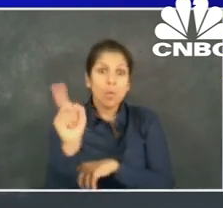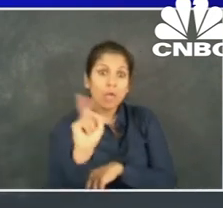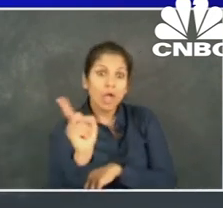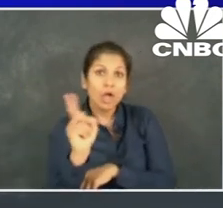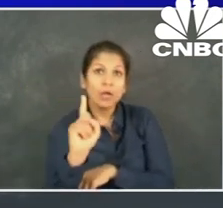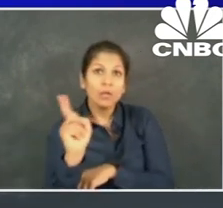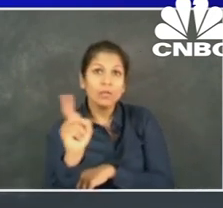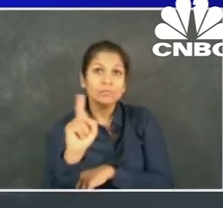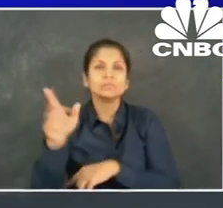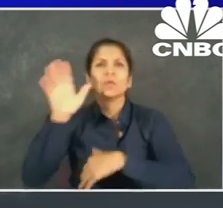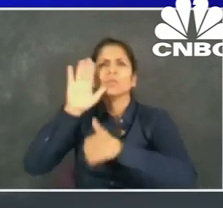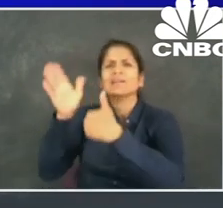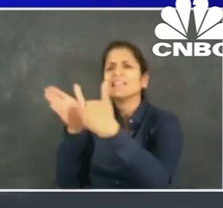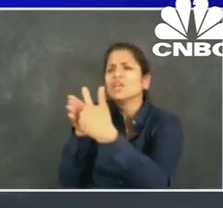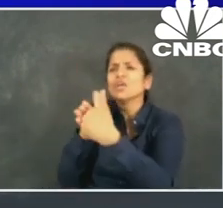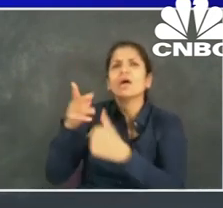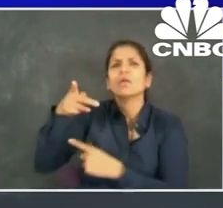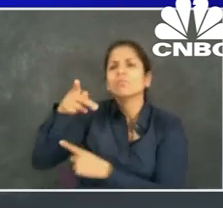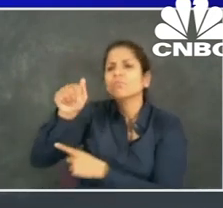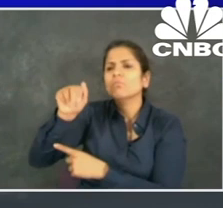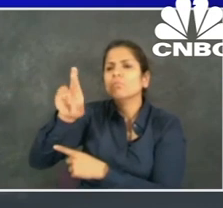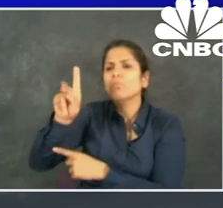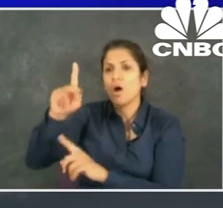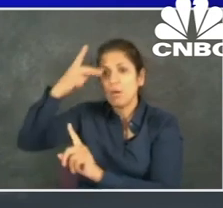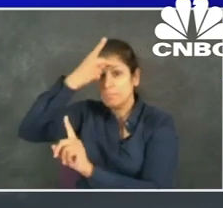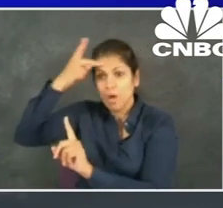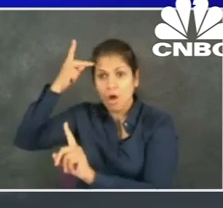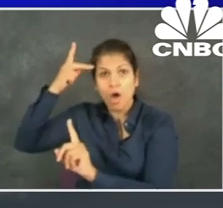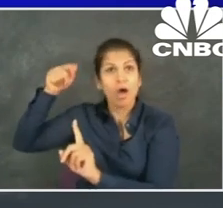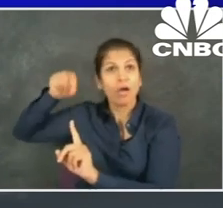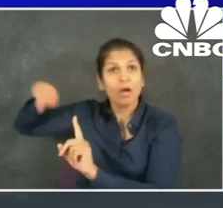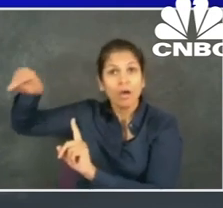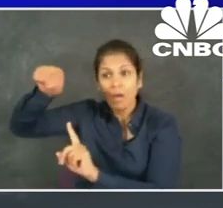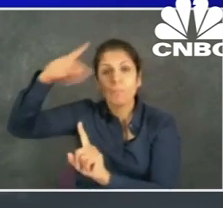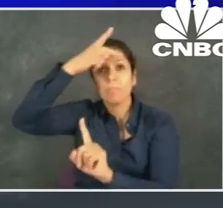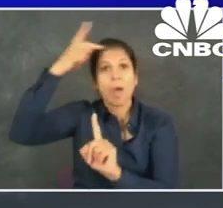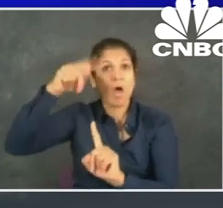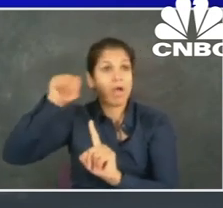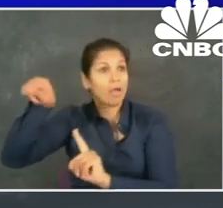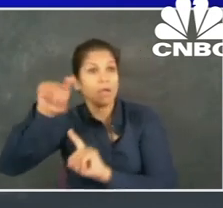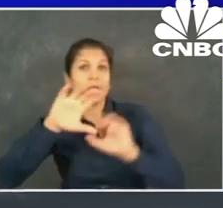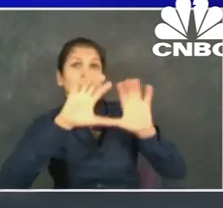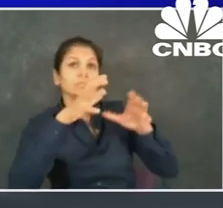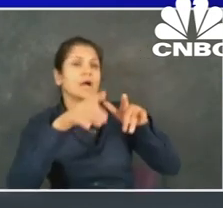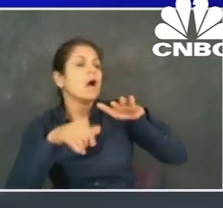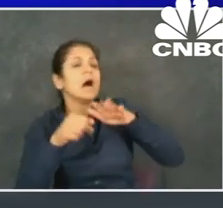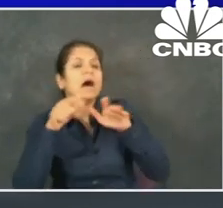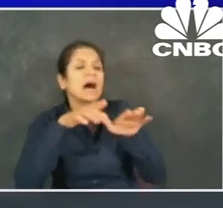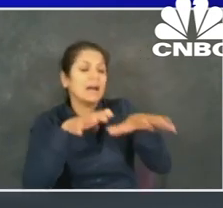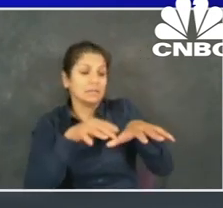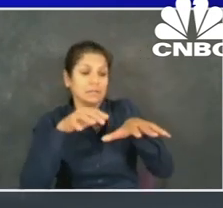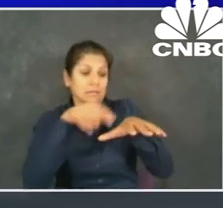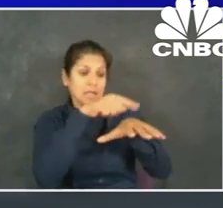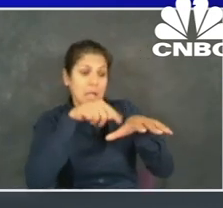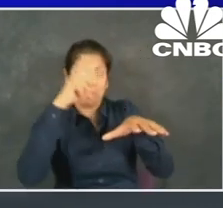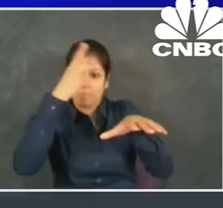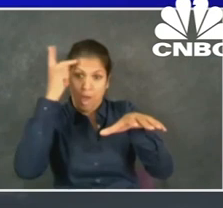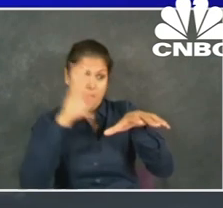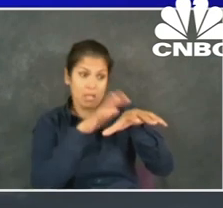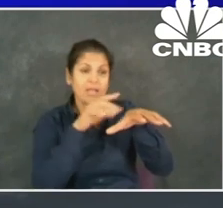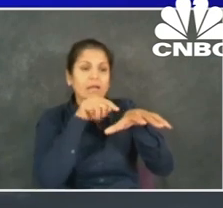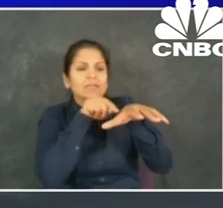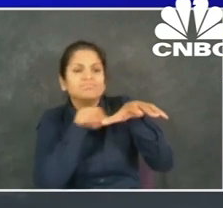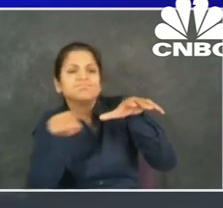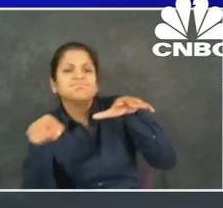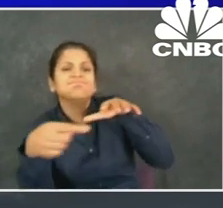want to expand the parks, if you will, by opening up these streets. And of course, the hardest hit neighborhoods, the place where we've seen this disease have the most devastating